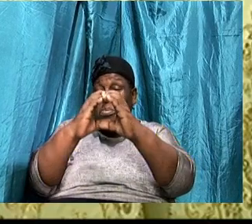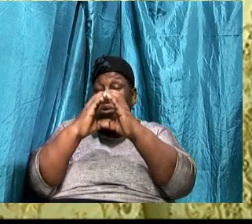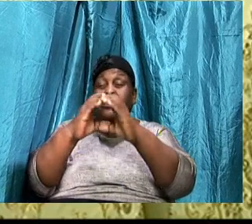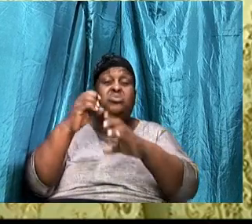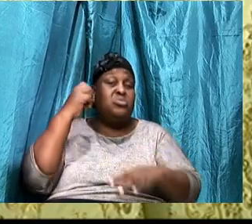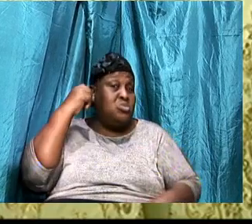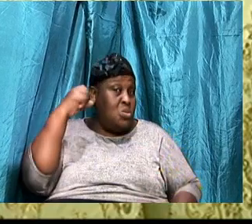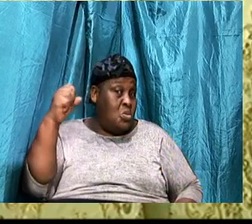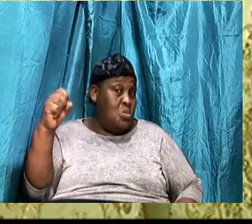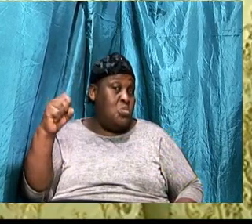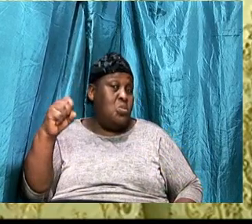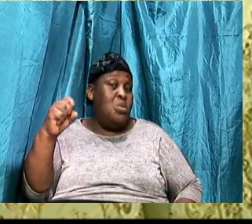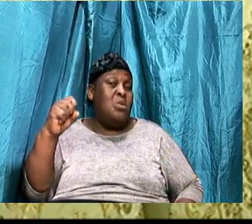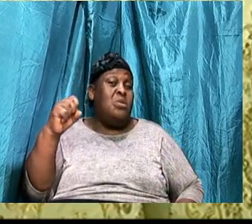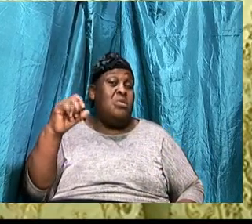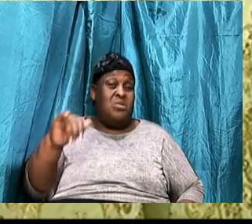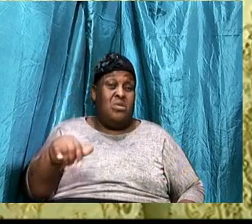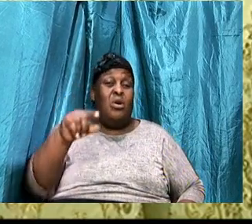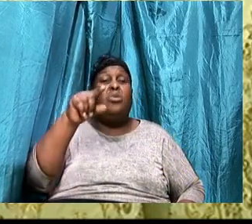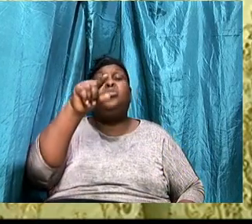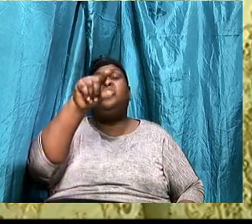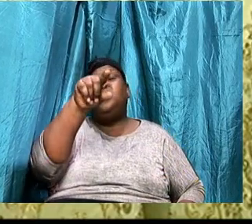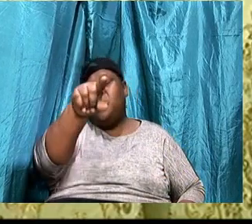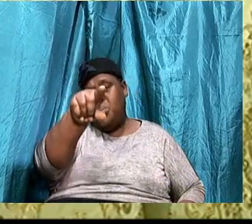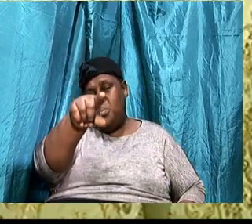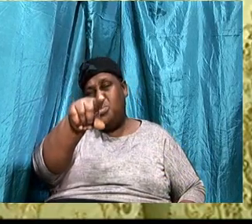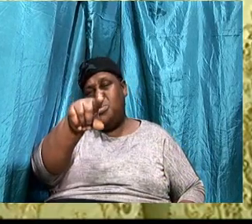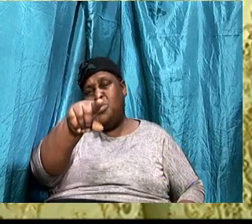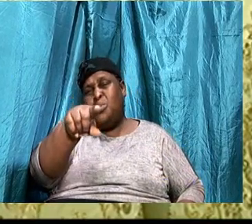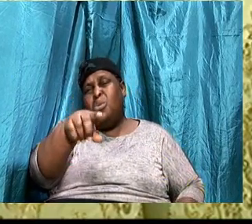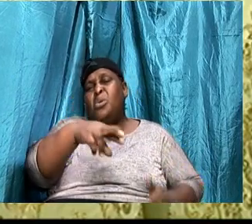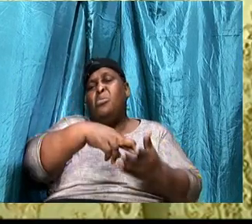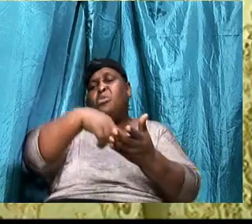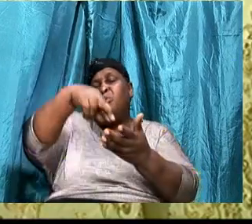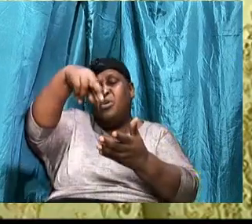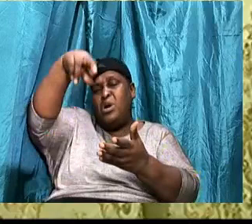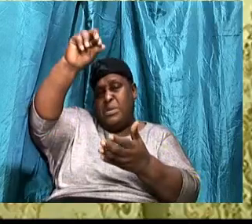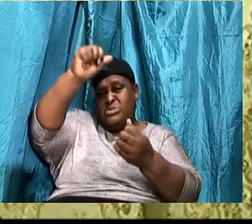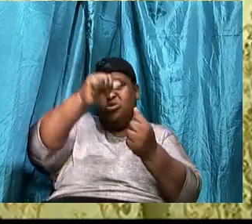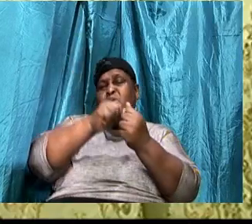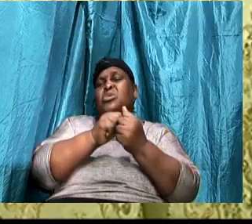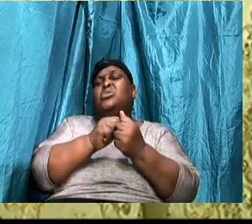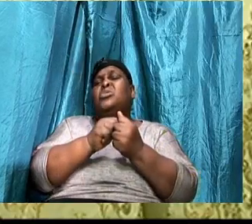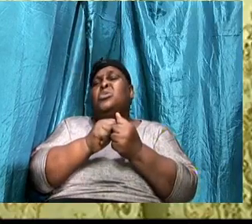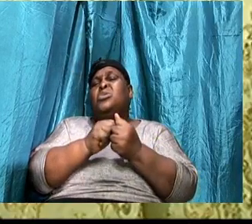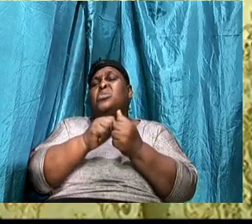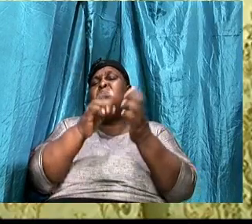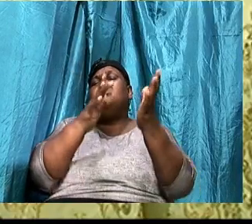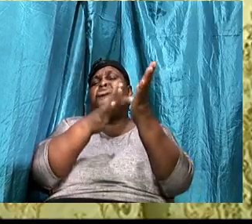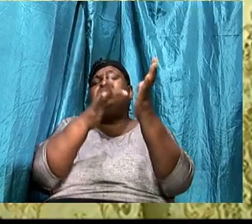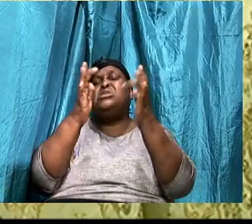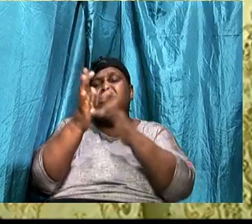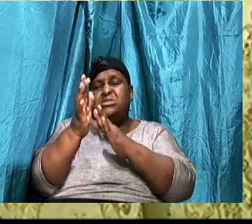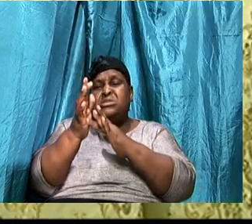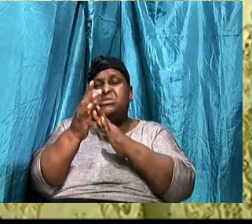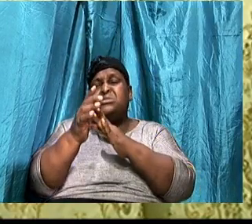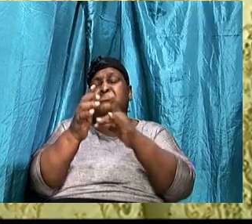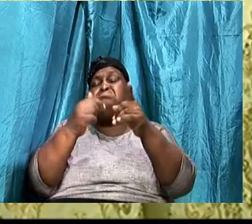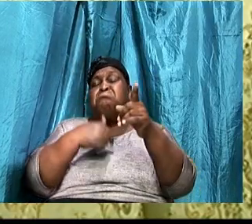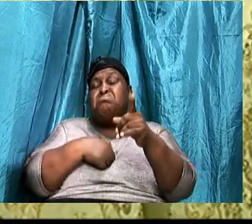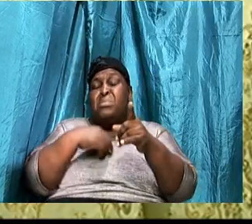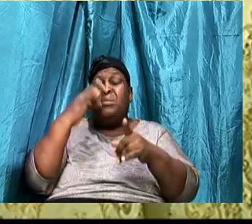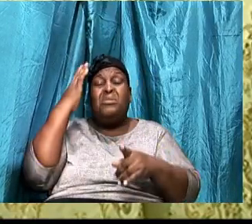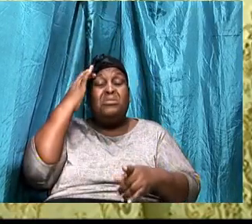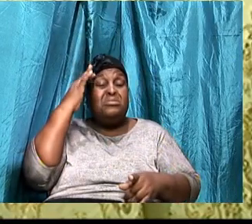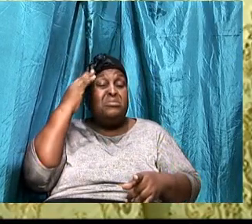eye, and that you will be caught up to meet Him. I am concerned about the spiritual man. I am concerned about your soul.